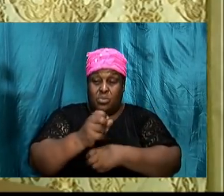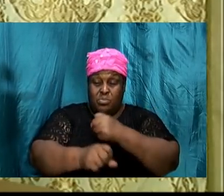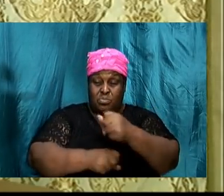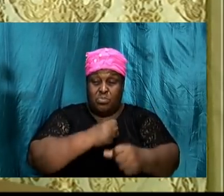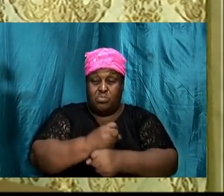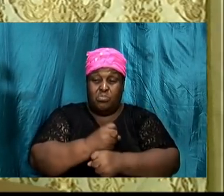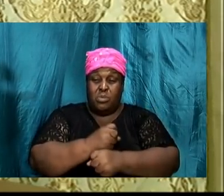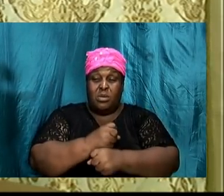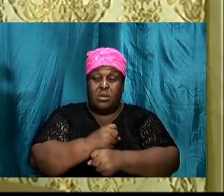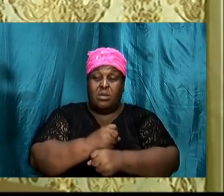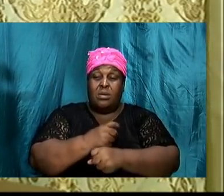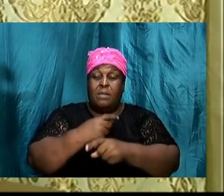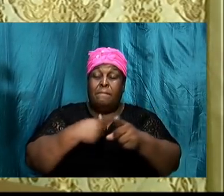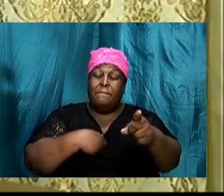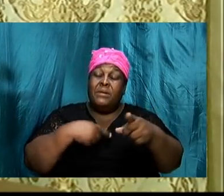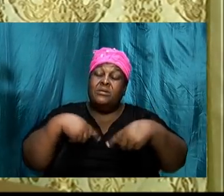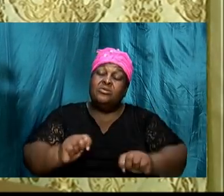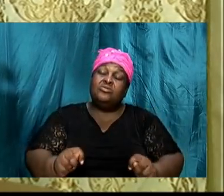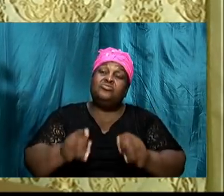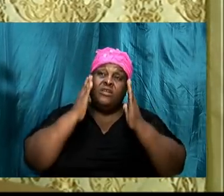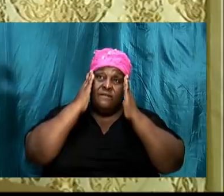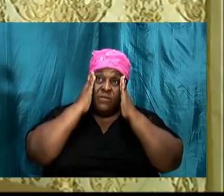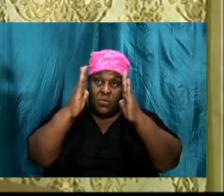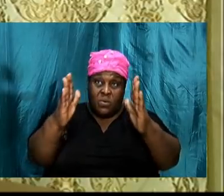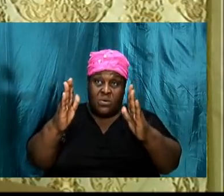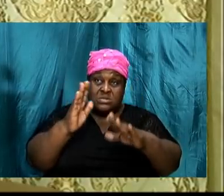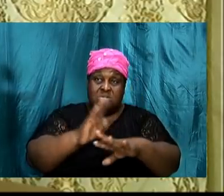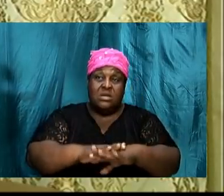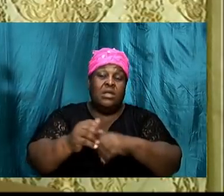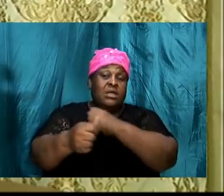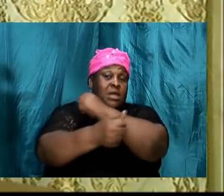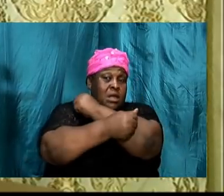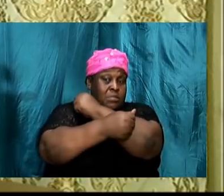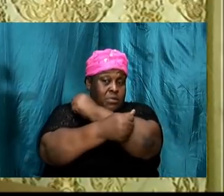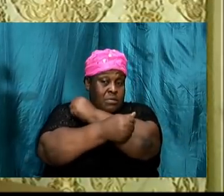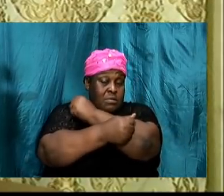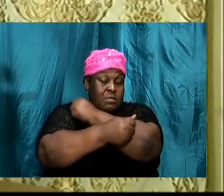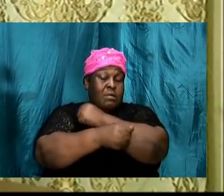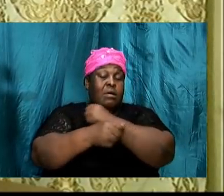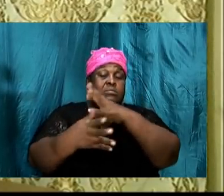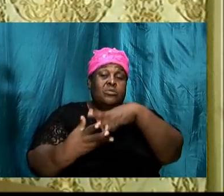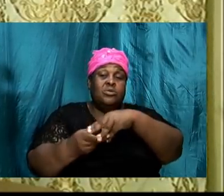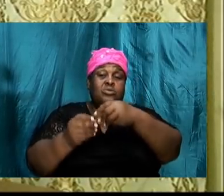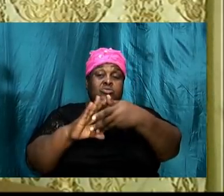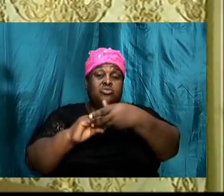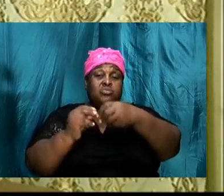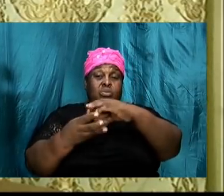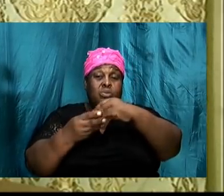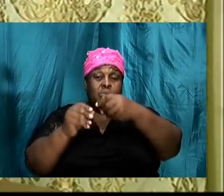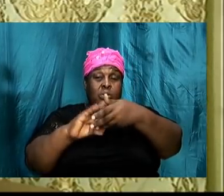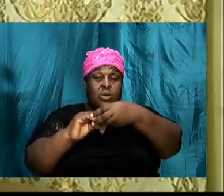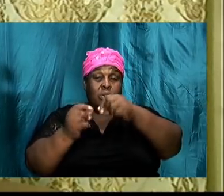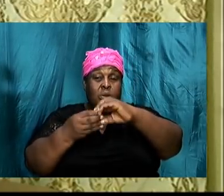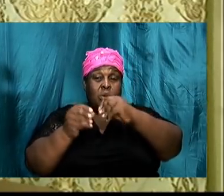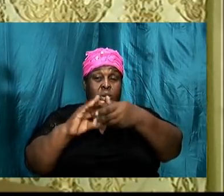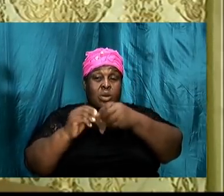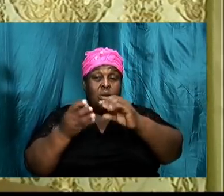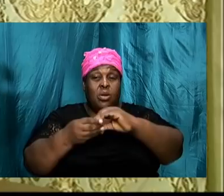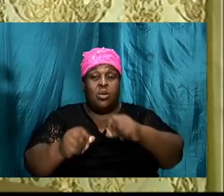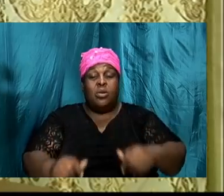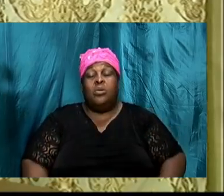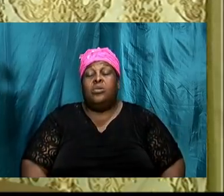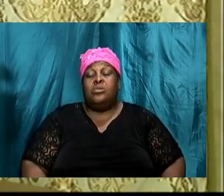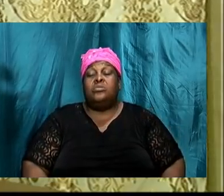to focus on the Abram story. Right? But there is what we call God's divine